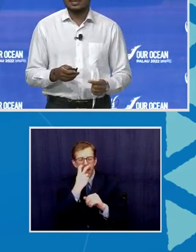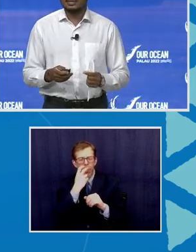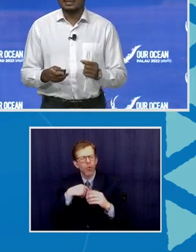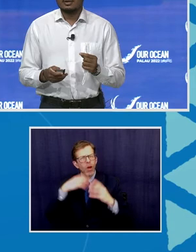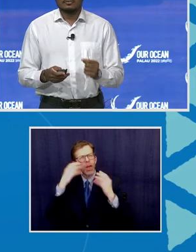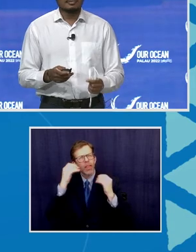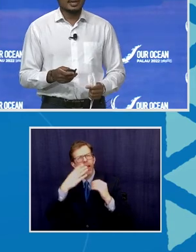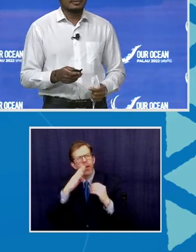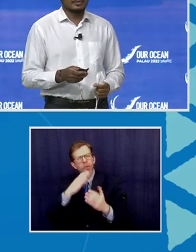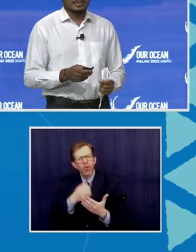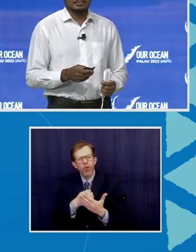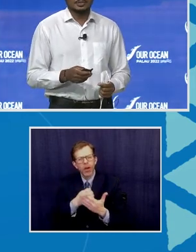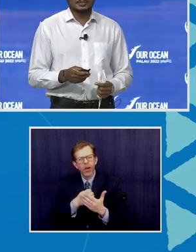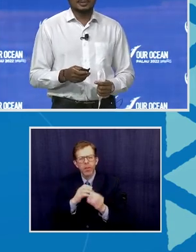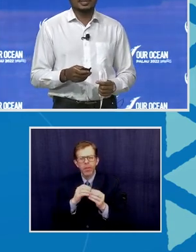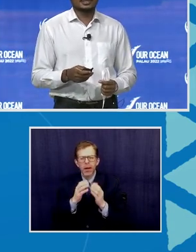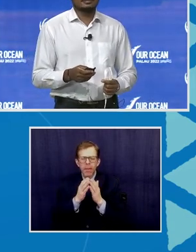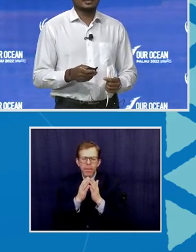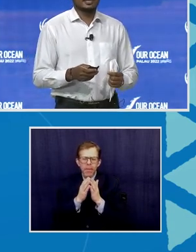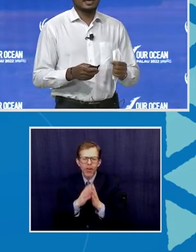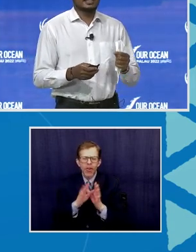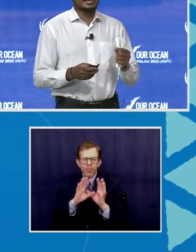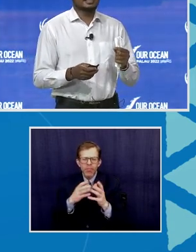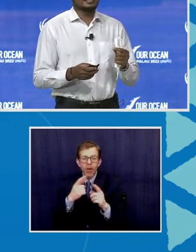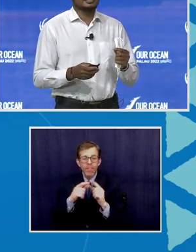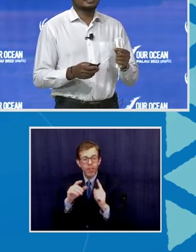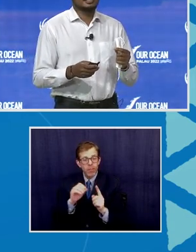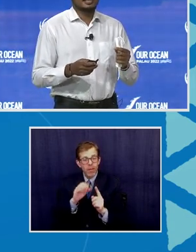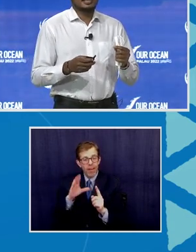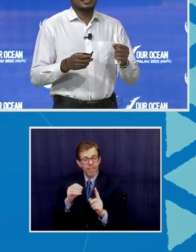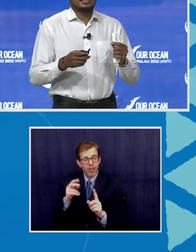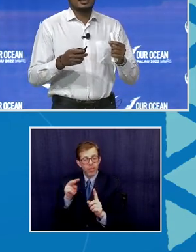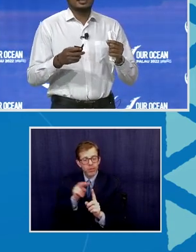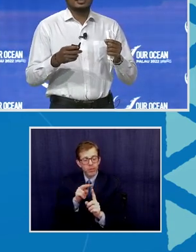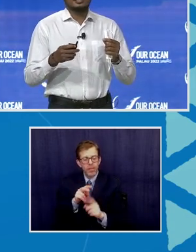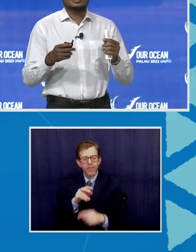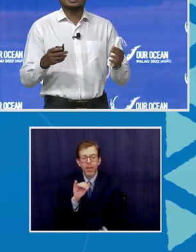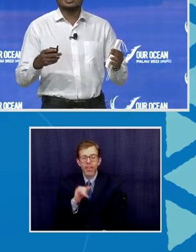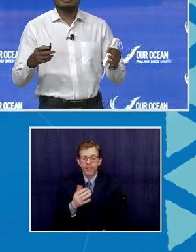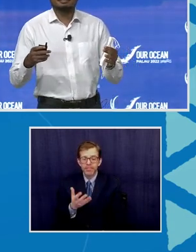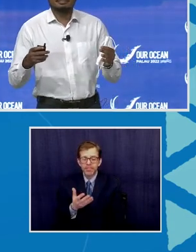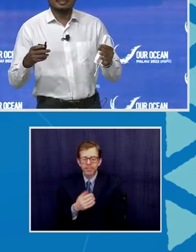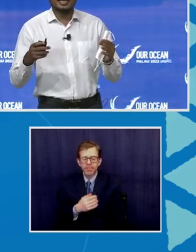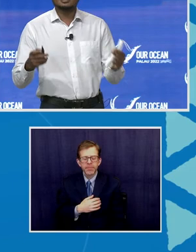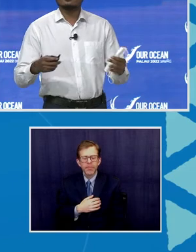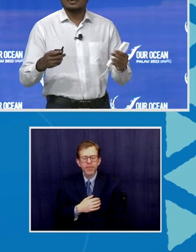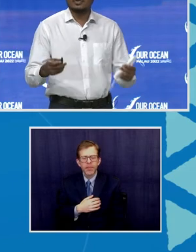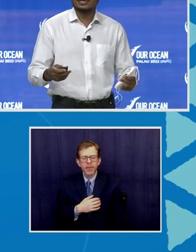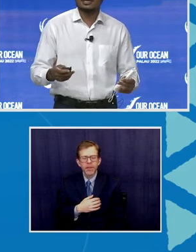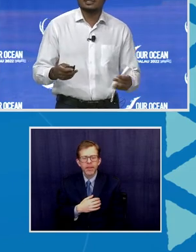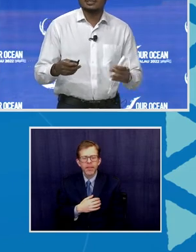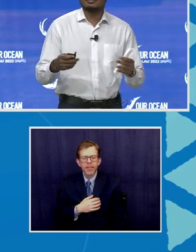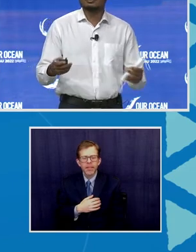maritime domain from an African perspective. And that is just the lack of awareness on the